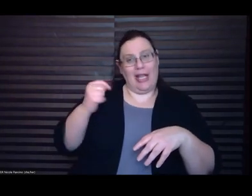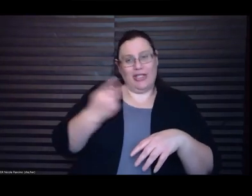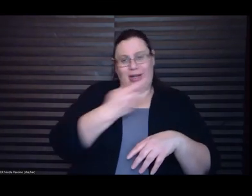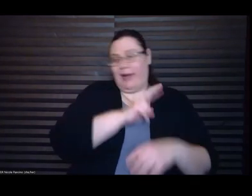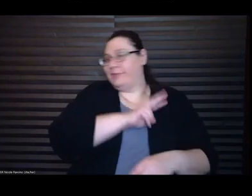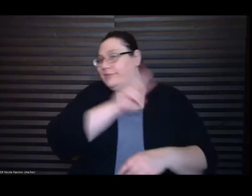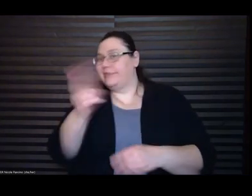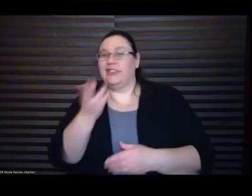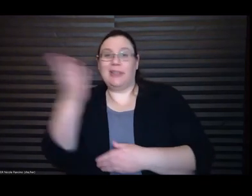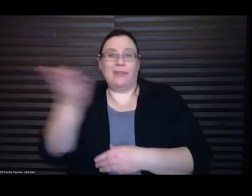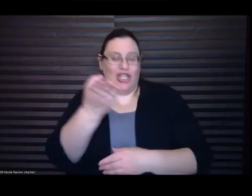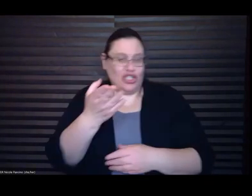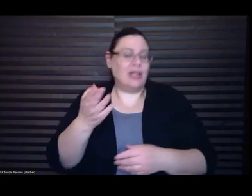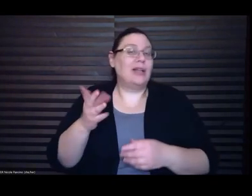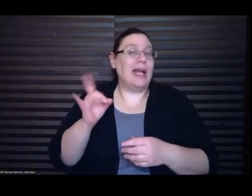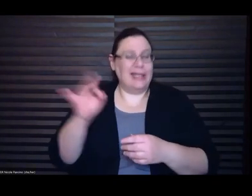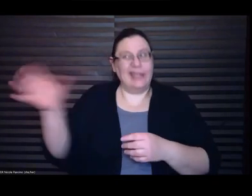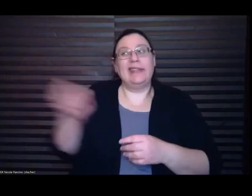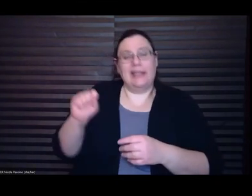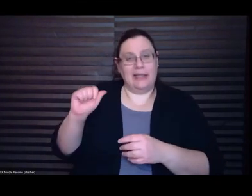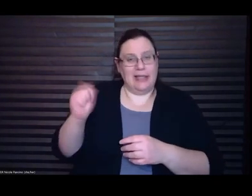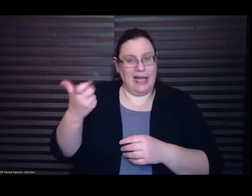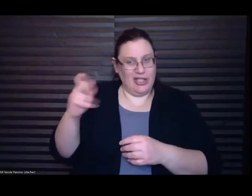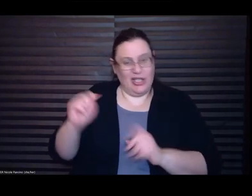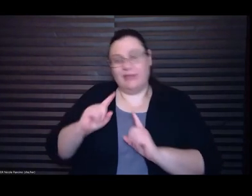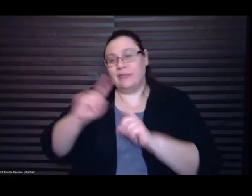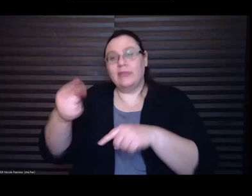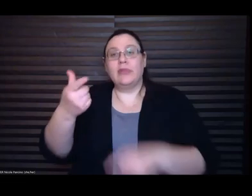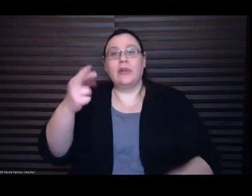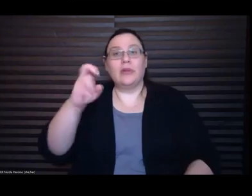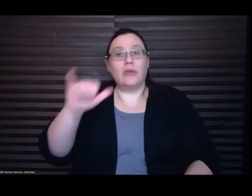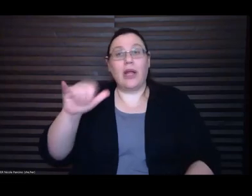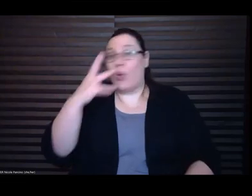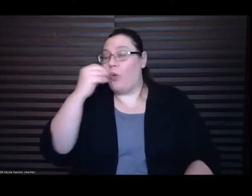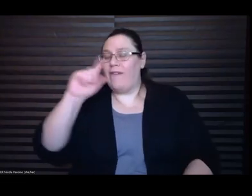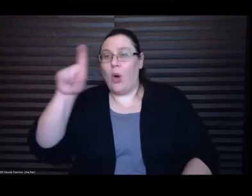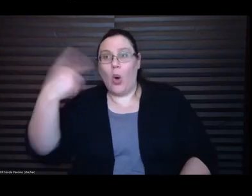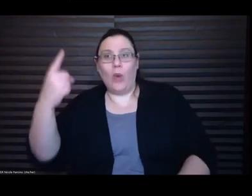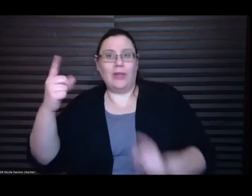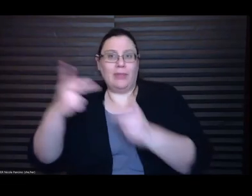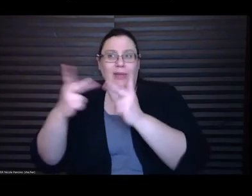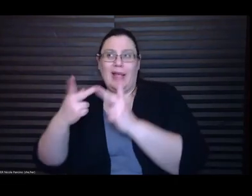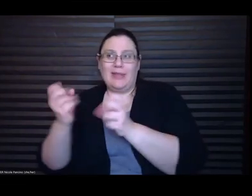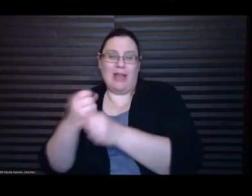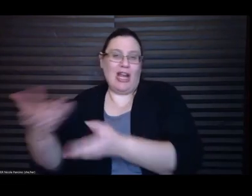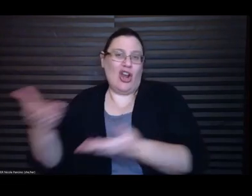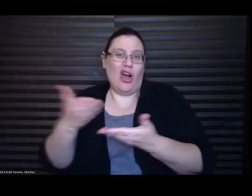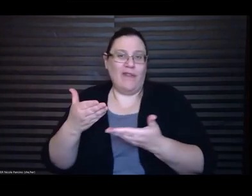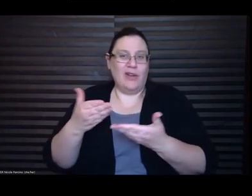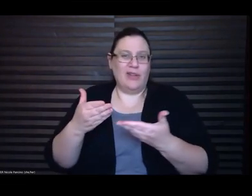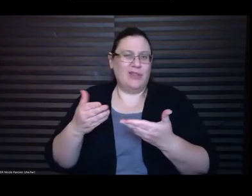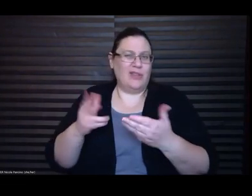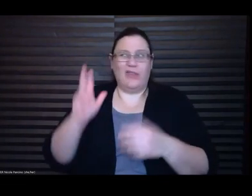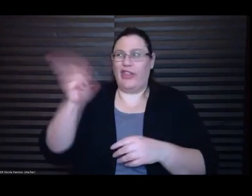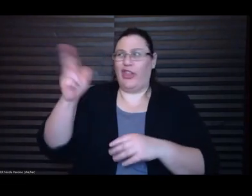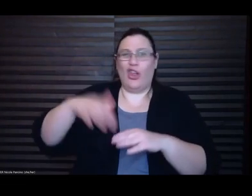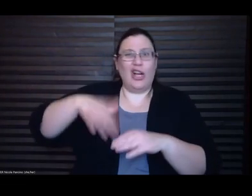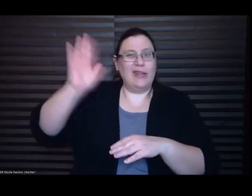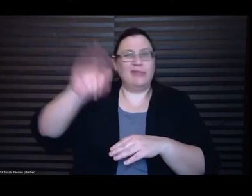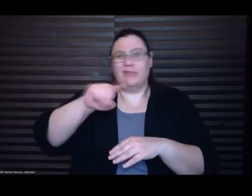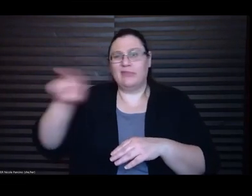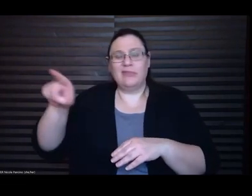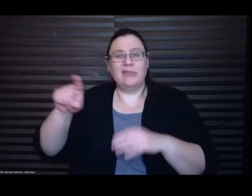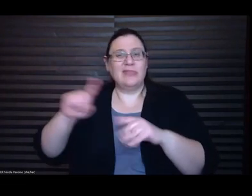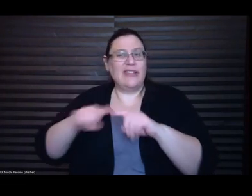was the only house that made an offer on it out of like 30 plus houses but the cool thing is that you only need one right